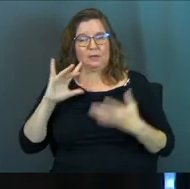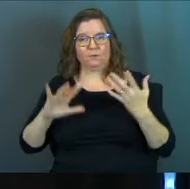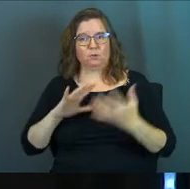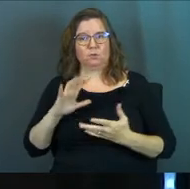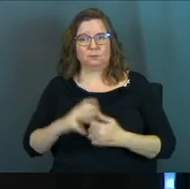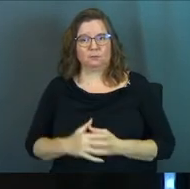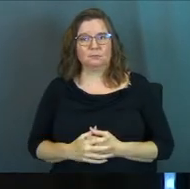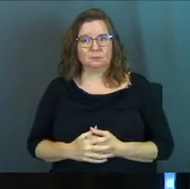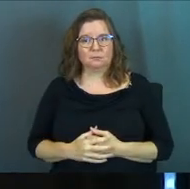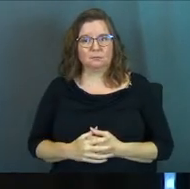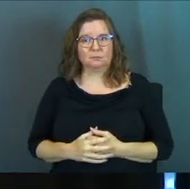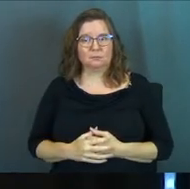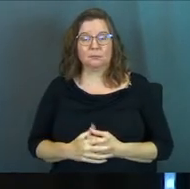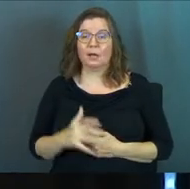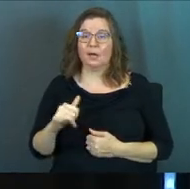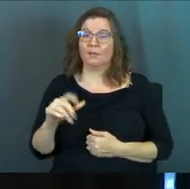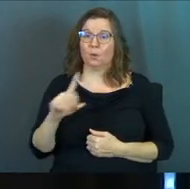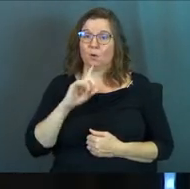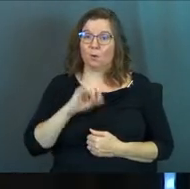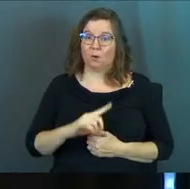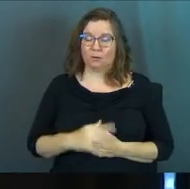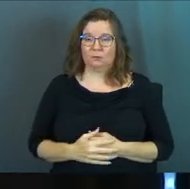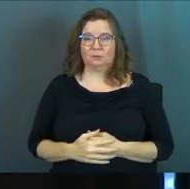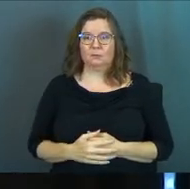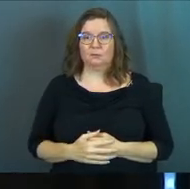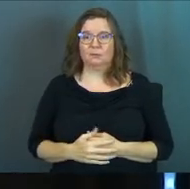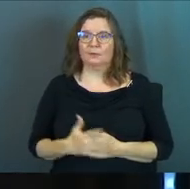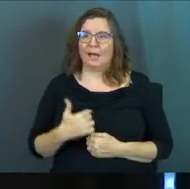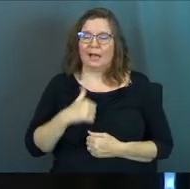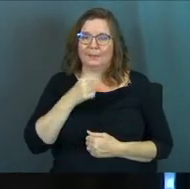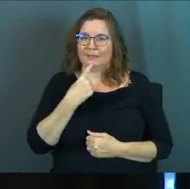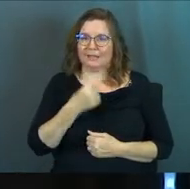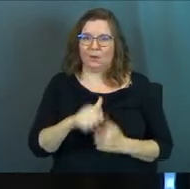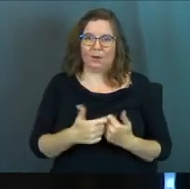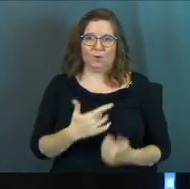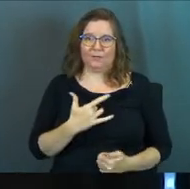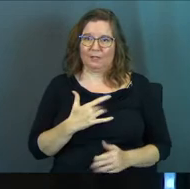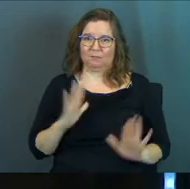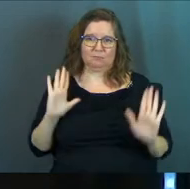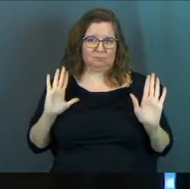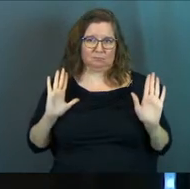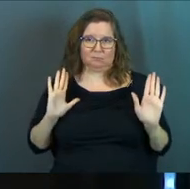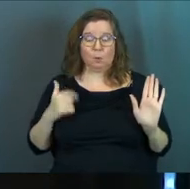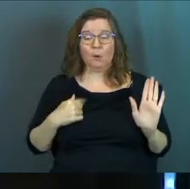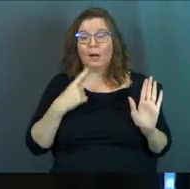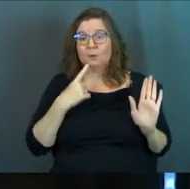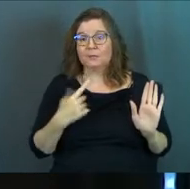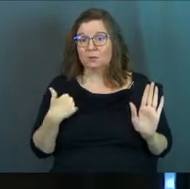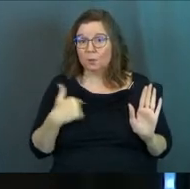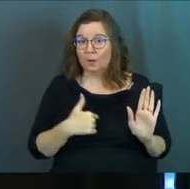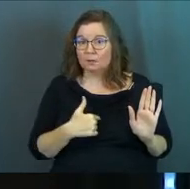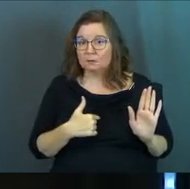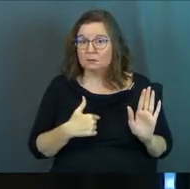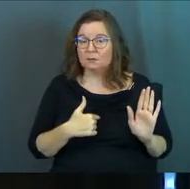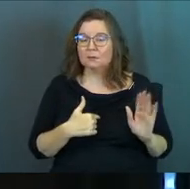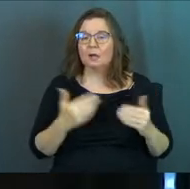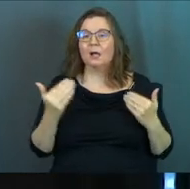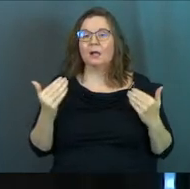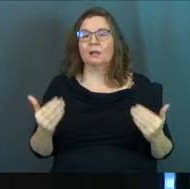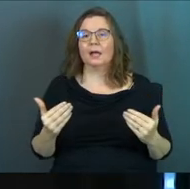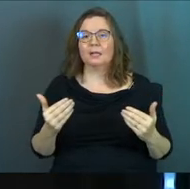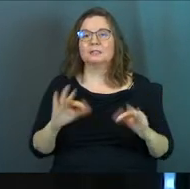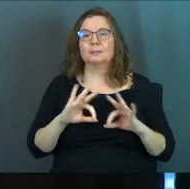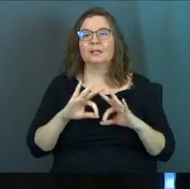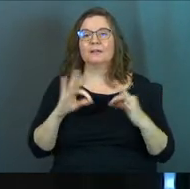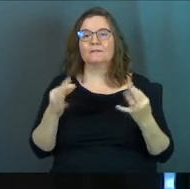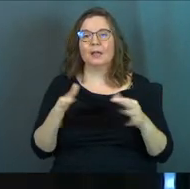confusion. And that's where you are. I'm not going to tell you how to feel. What I would say to us is, let's